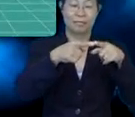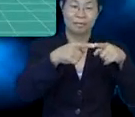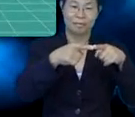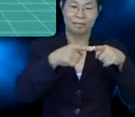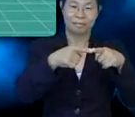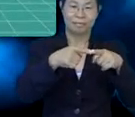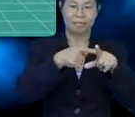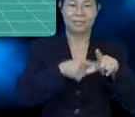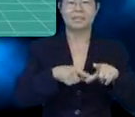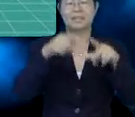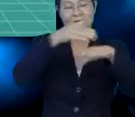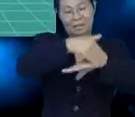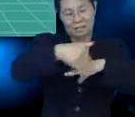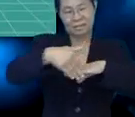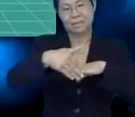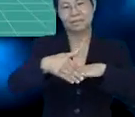have vertices.